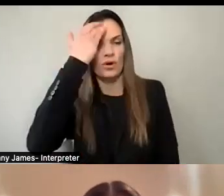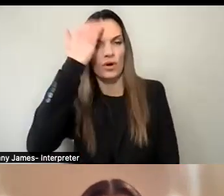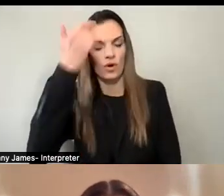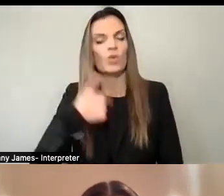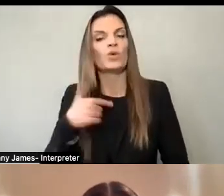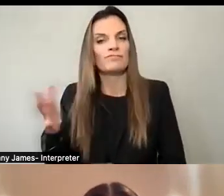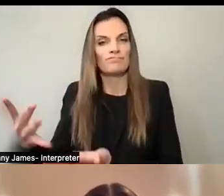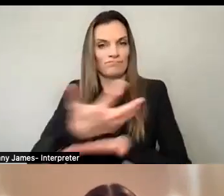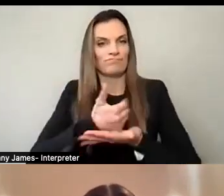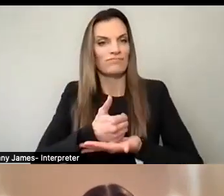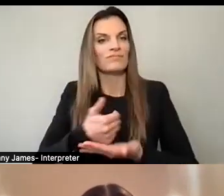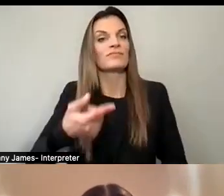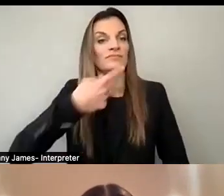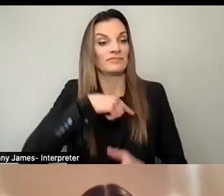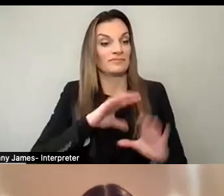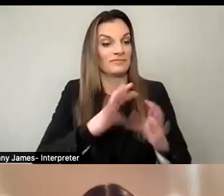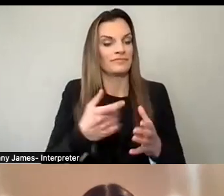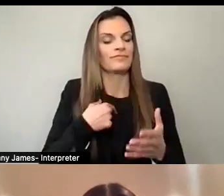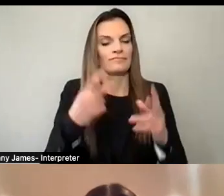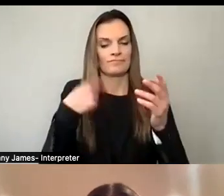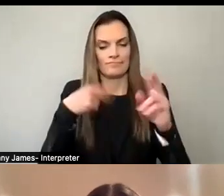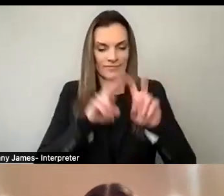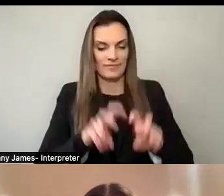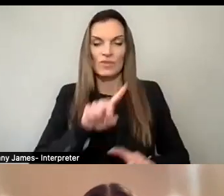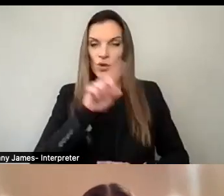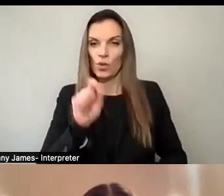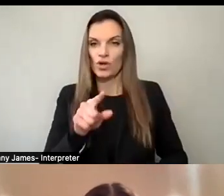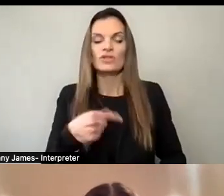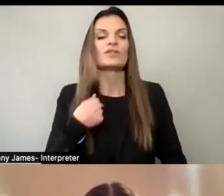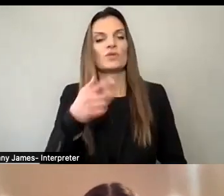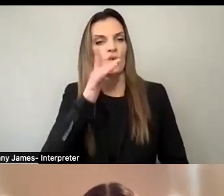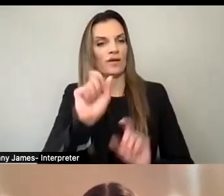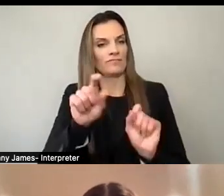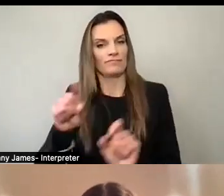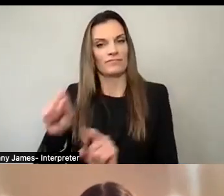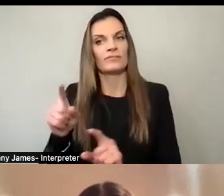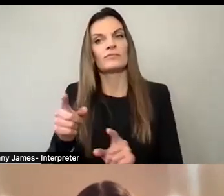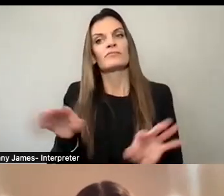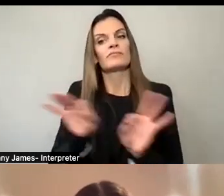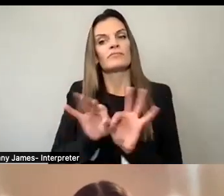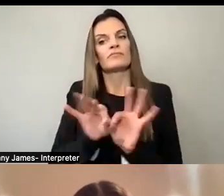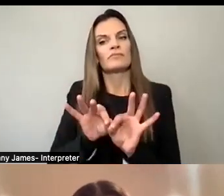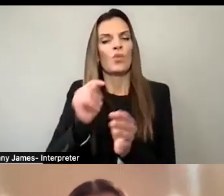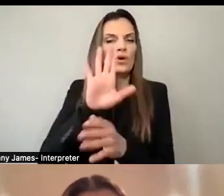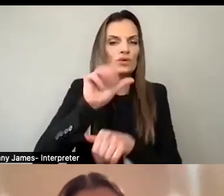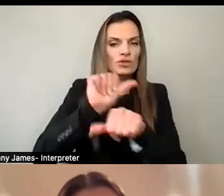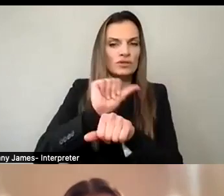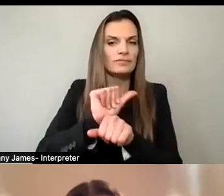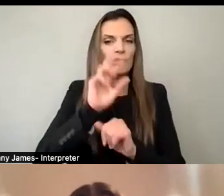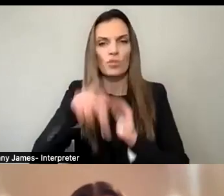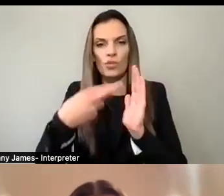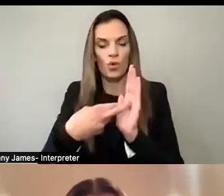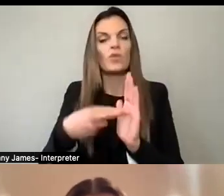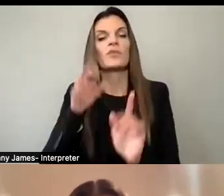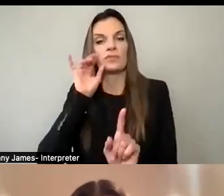of League members has reviewed and sorted the questions, keeping in mind the relevance to the office and the specifics of this